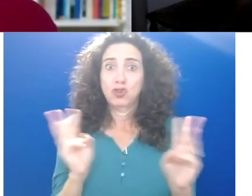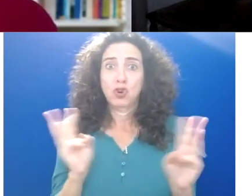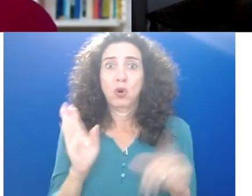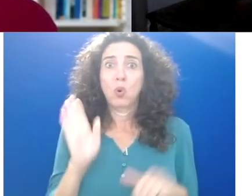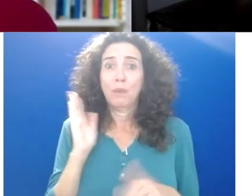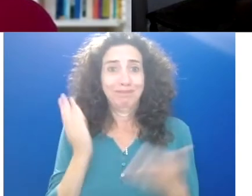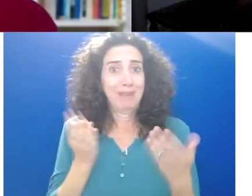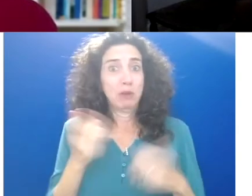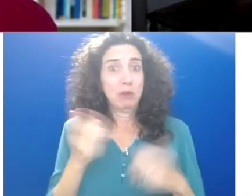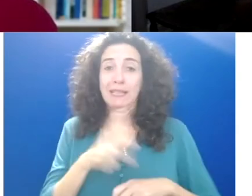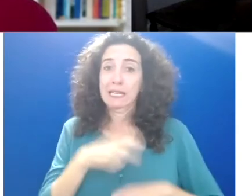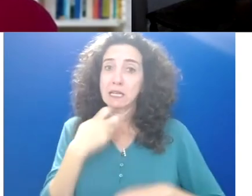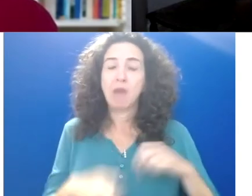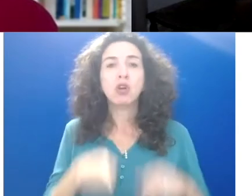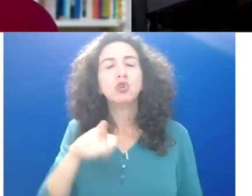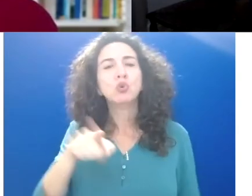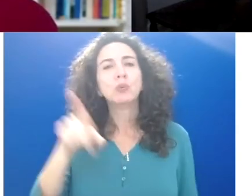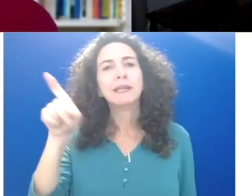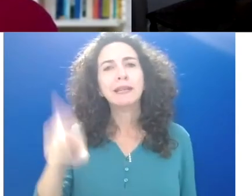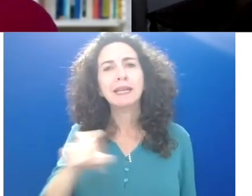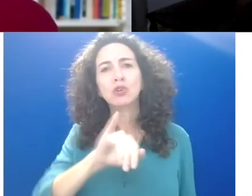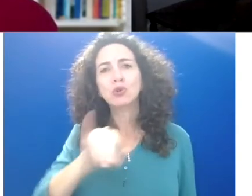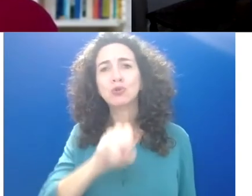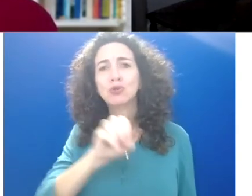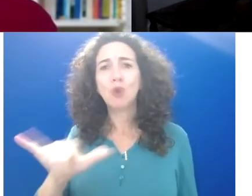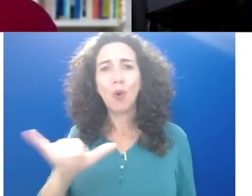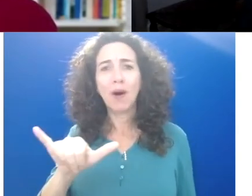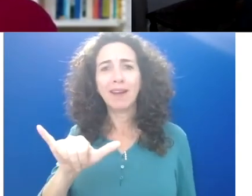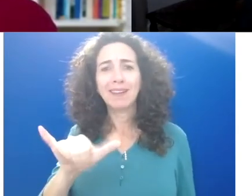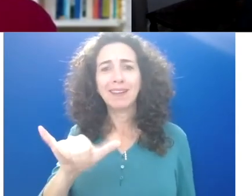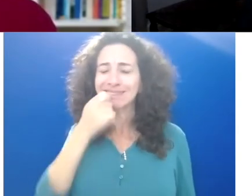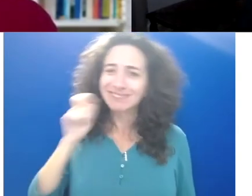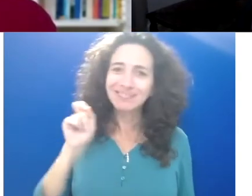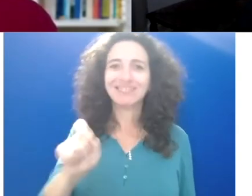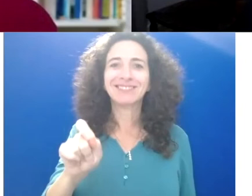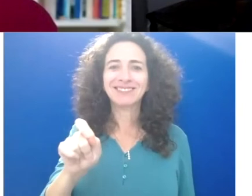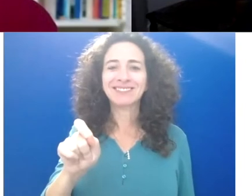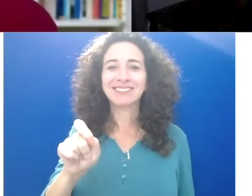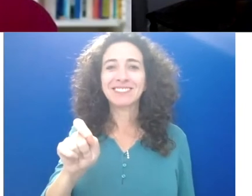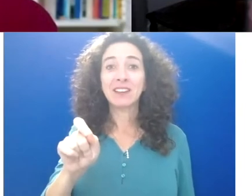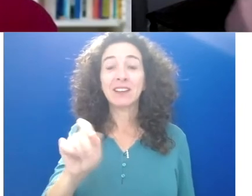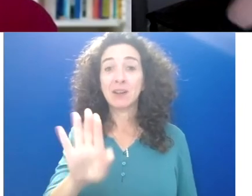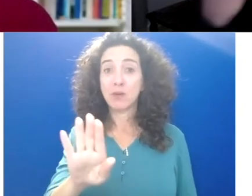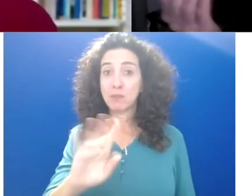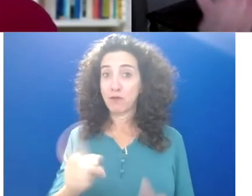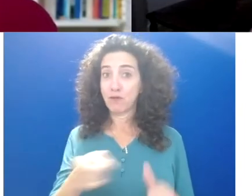experience some joy. We, we need that. Yeah. Yeah. So I think first of all, prioritize it. Think about ways that